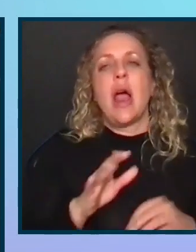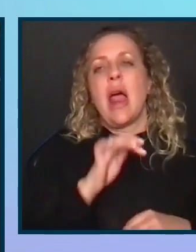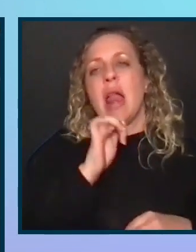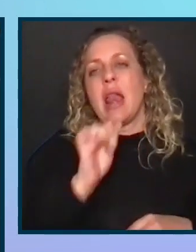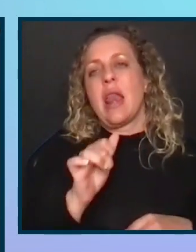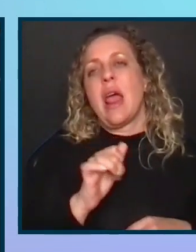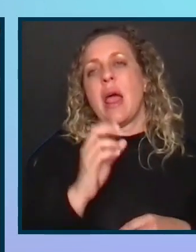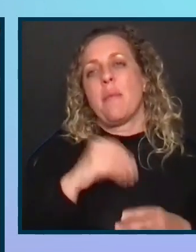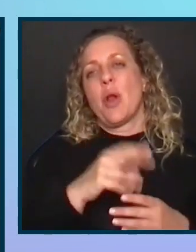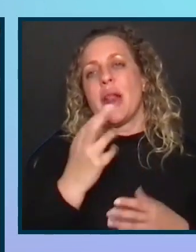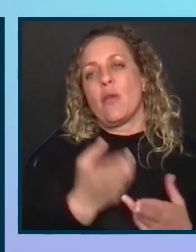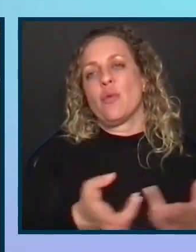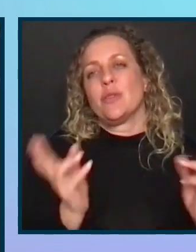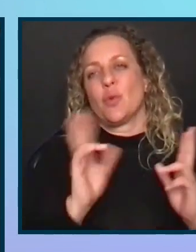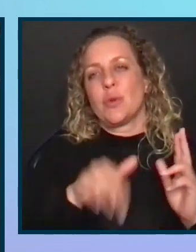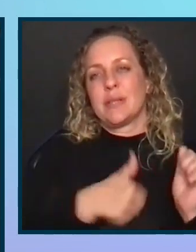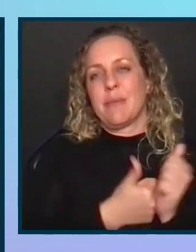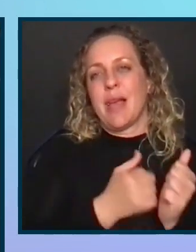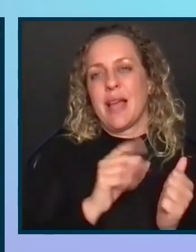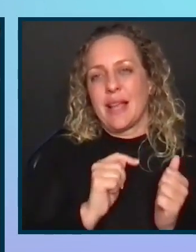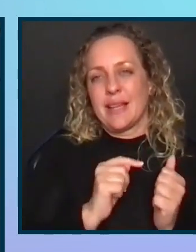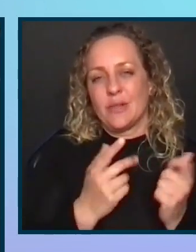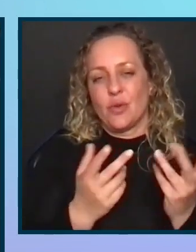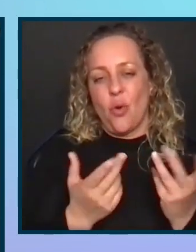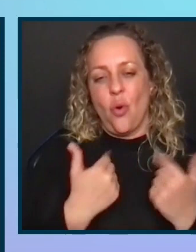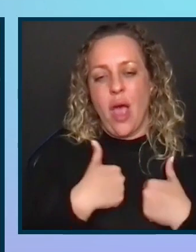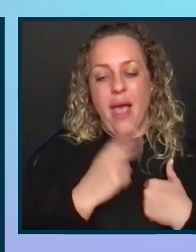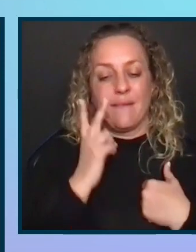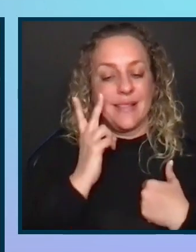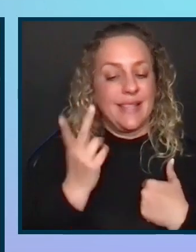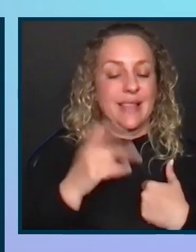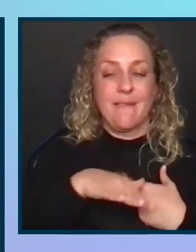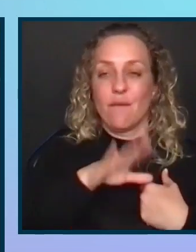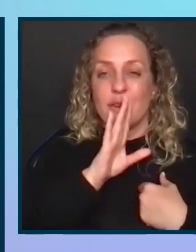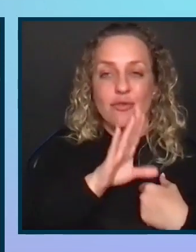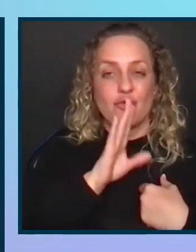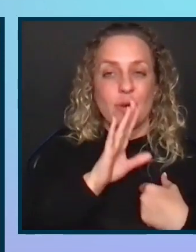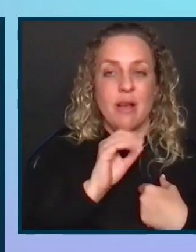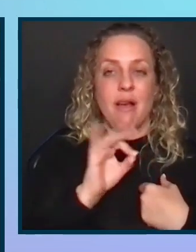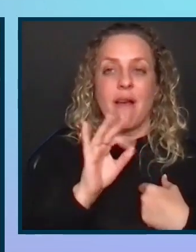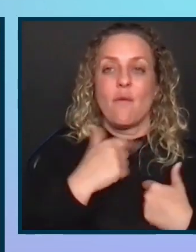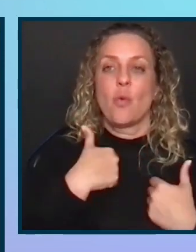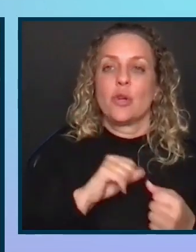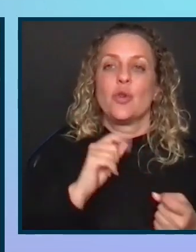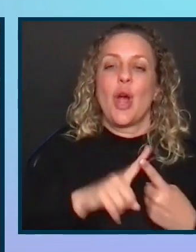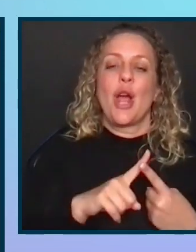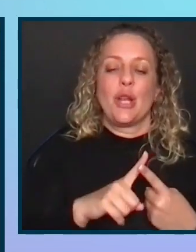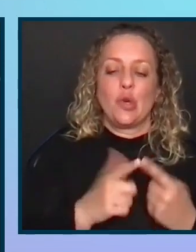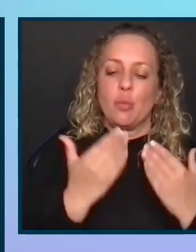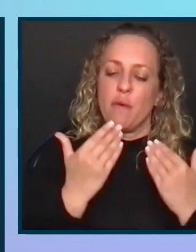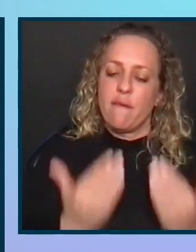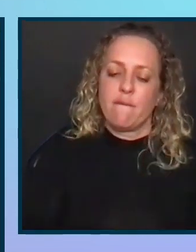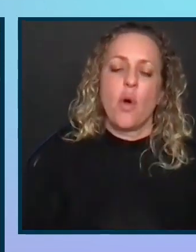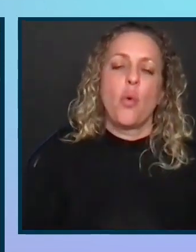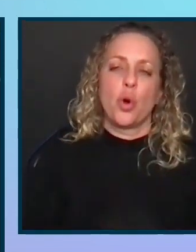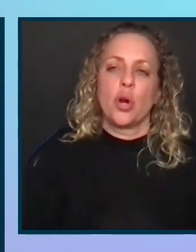not put any resources behind it. And so I've seen this frustration of we're trying to move it forward,